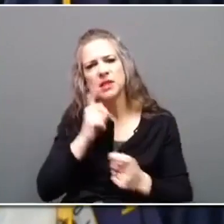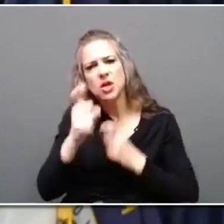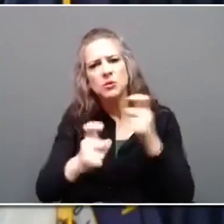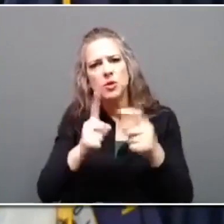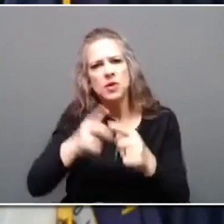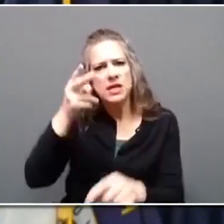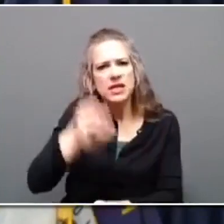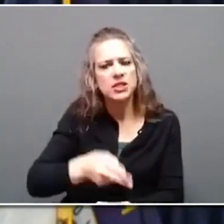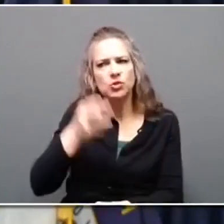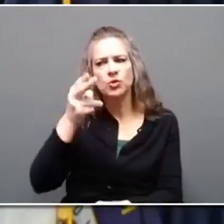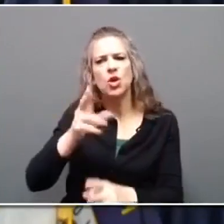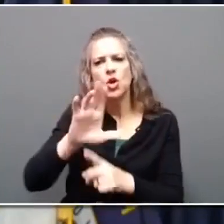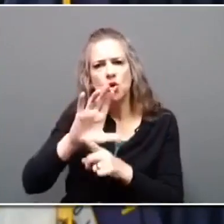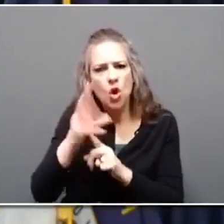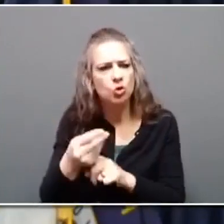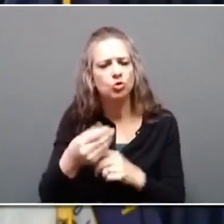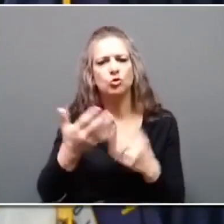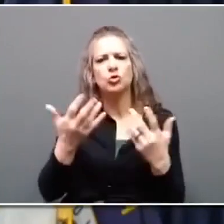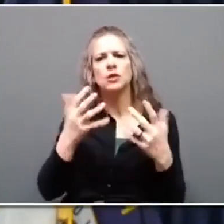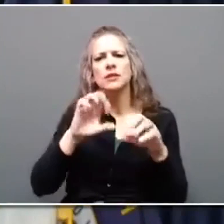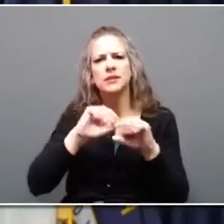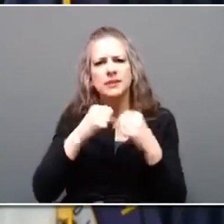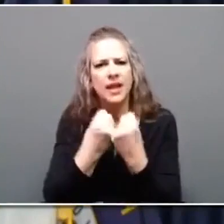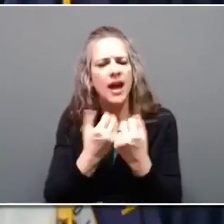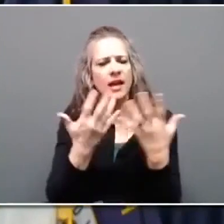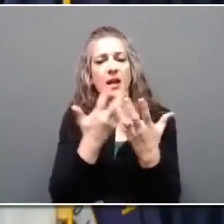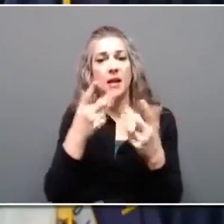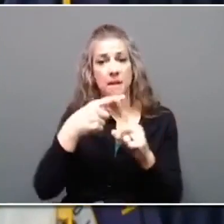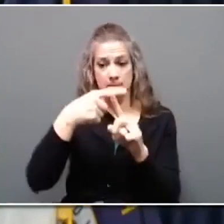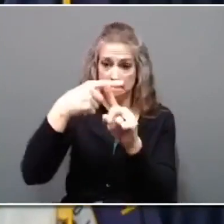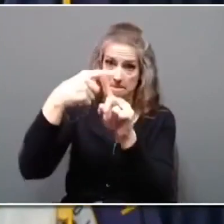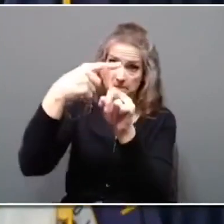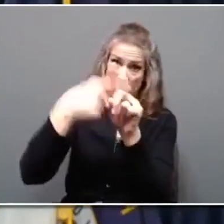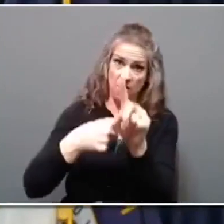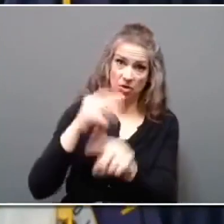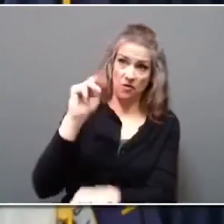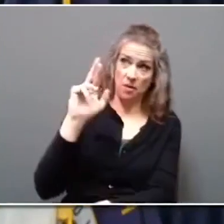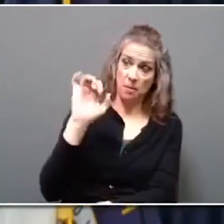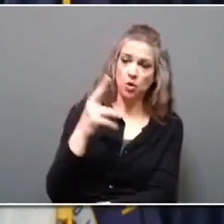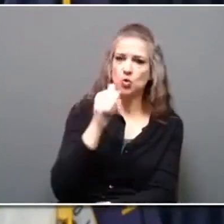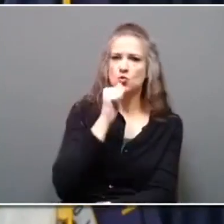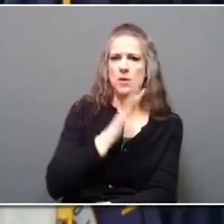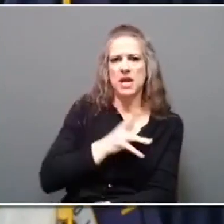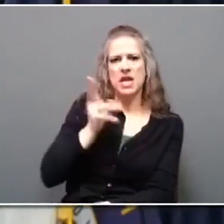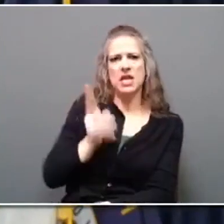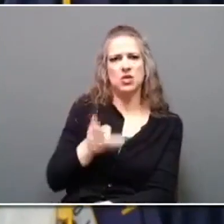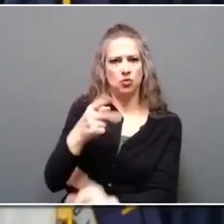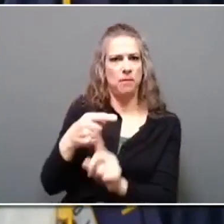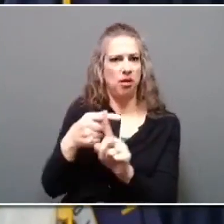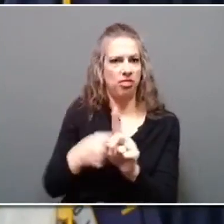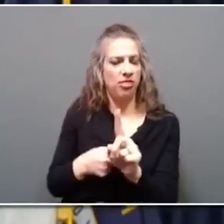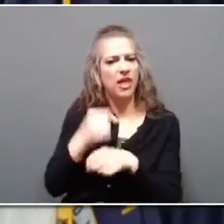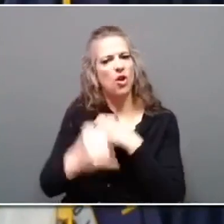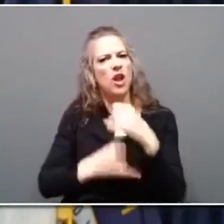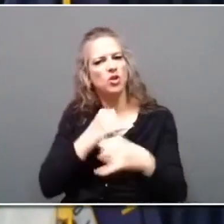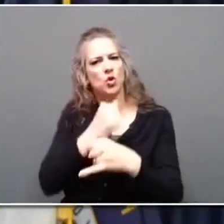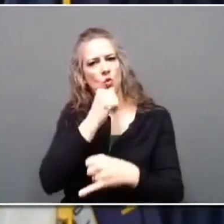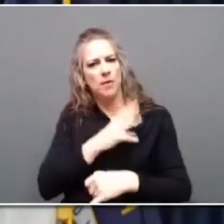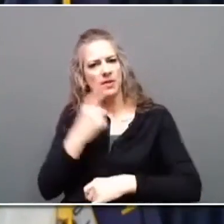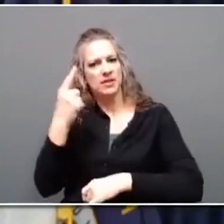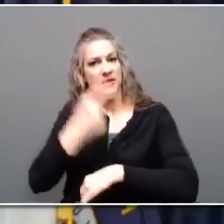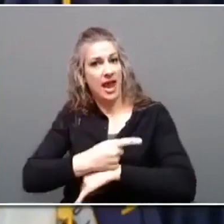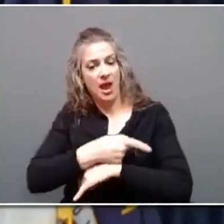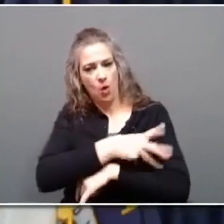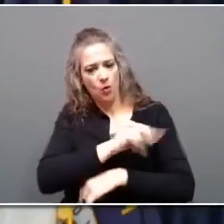and society. And the month of March evolved as Women's History Month for International Women's Day, which had previously been established